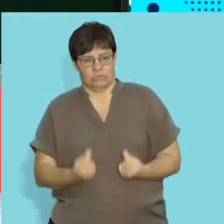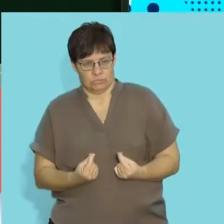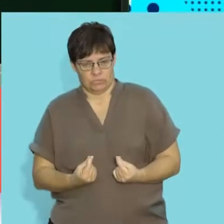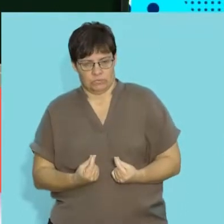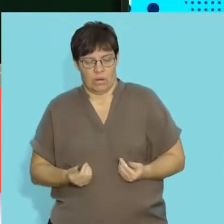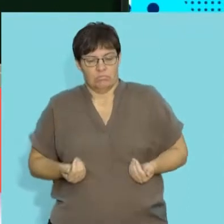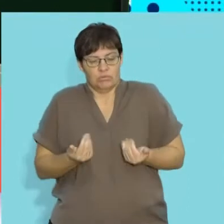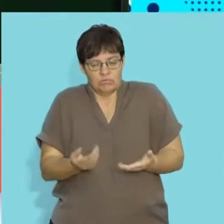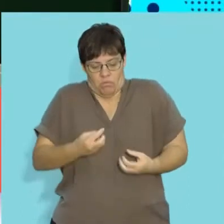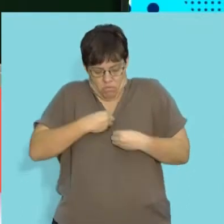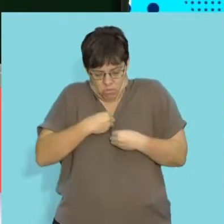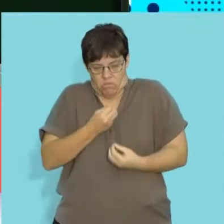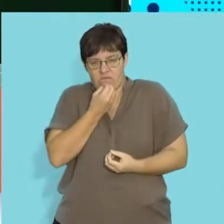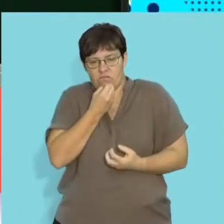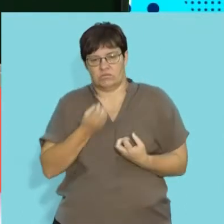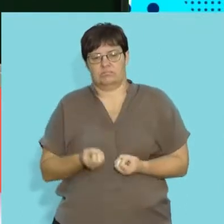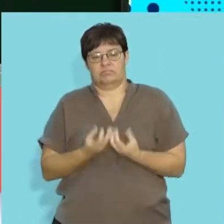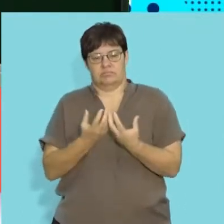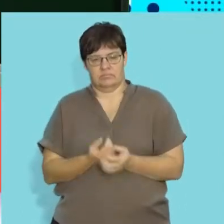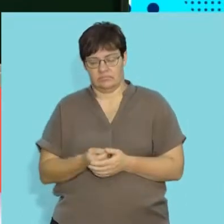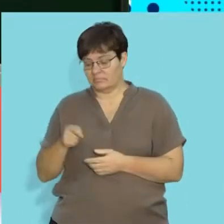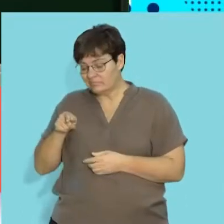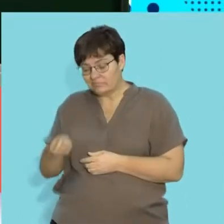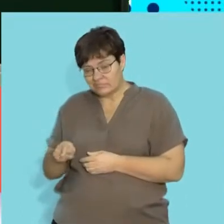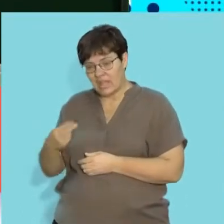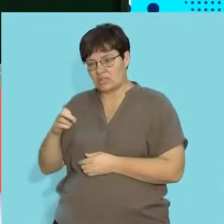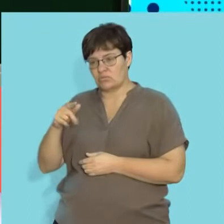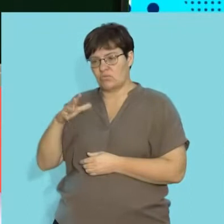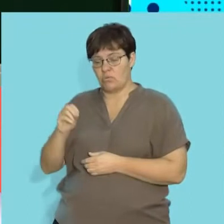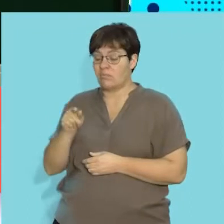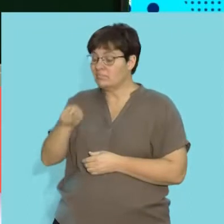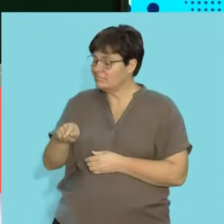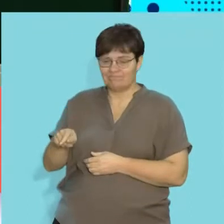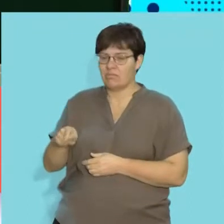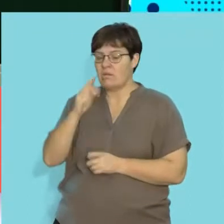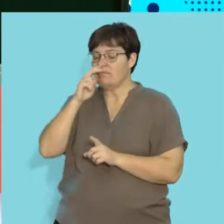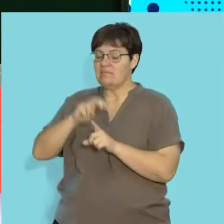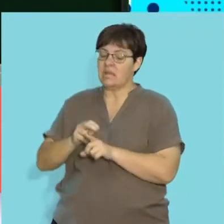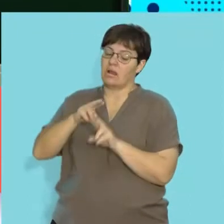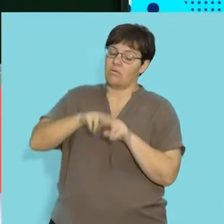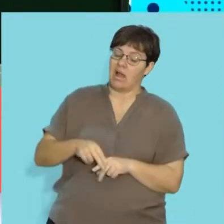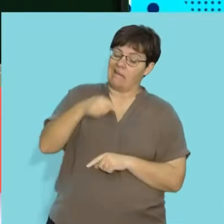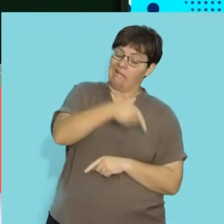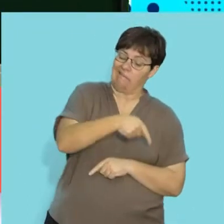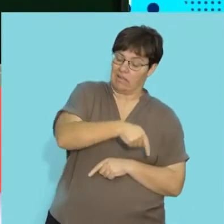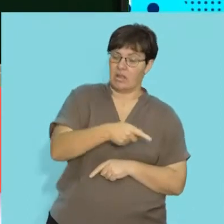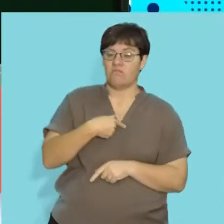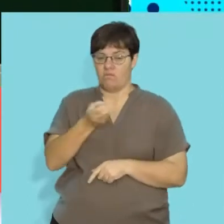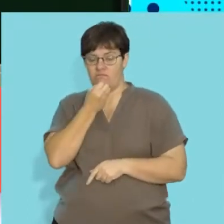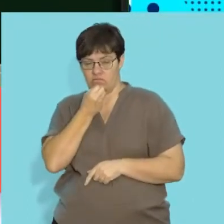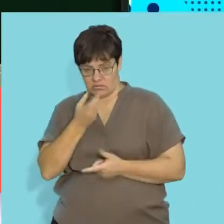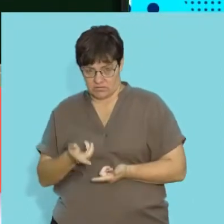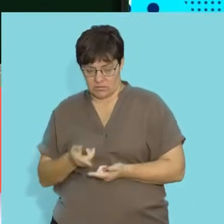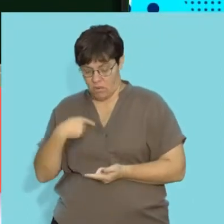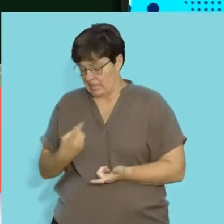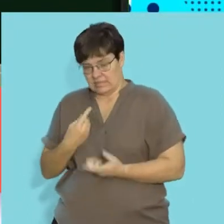producing their own food. And your heterotrophs refer to those individuals that are relying on your autotrophs or your